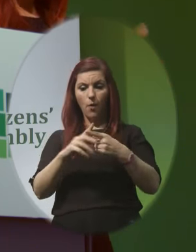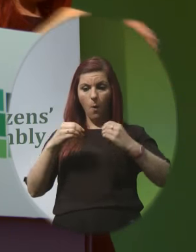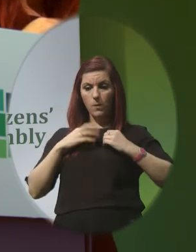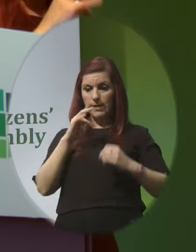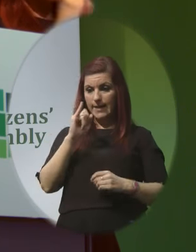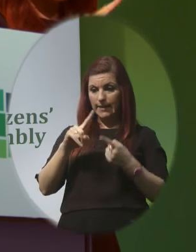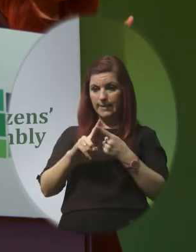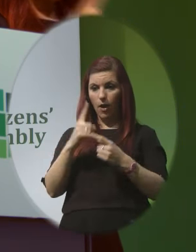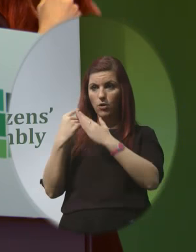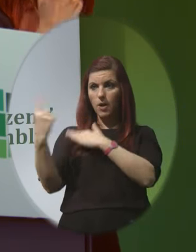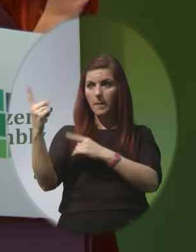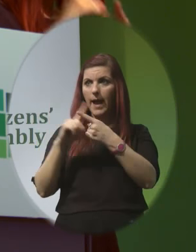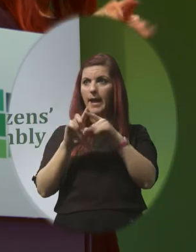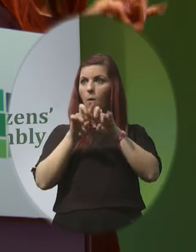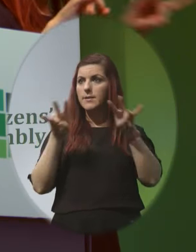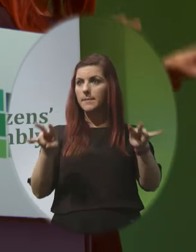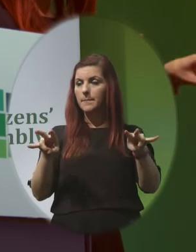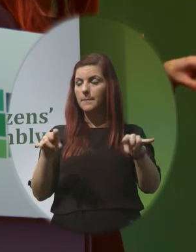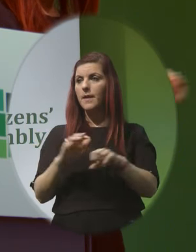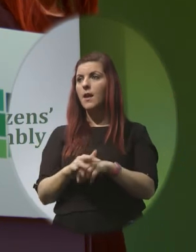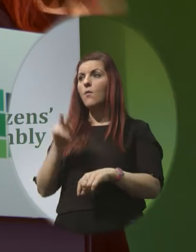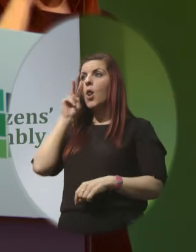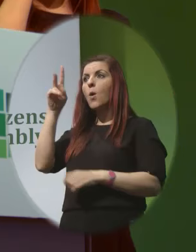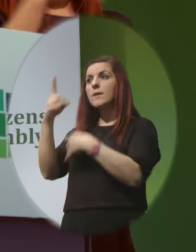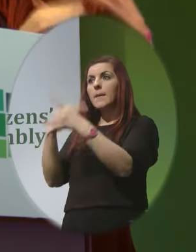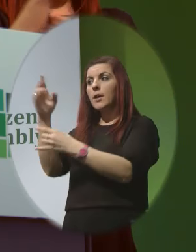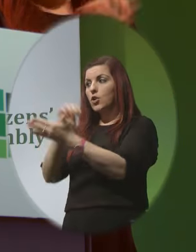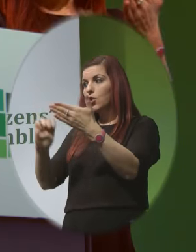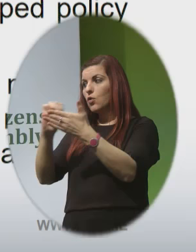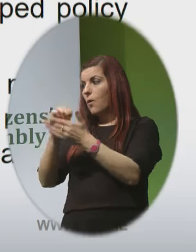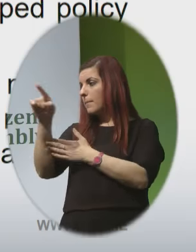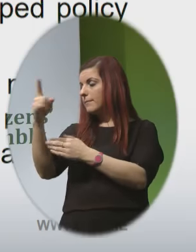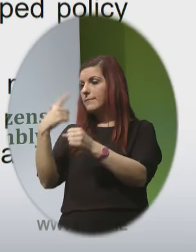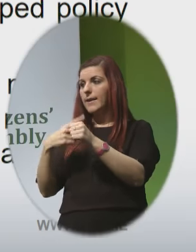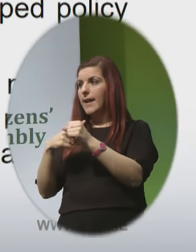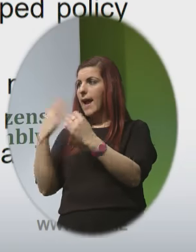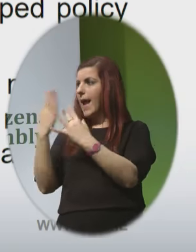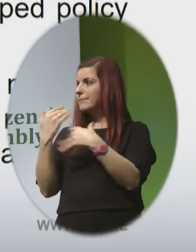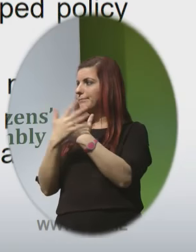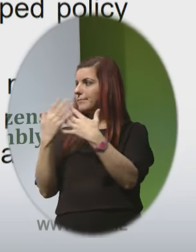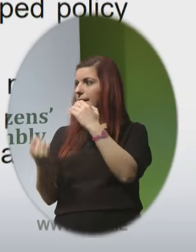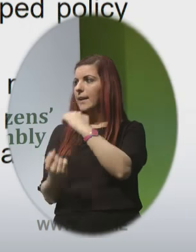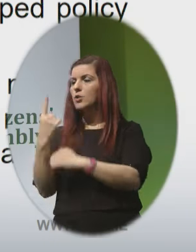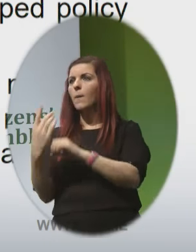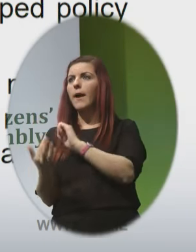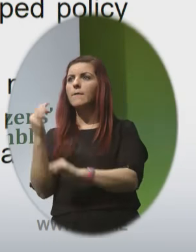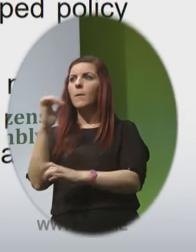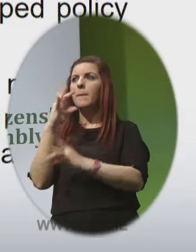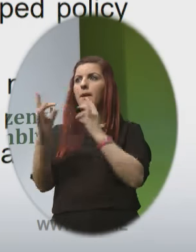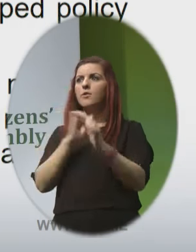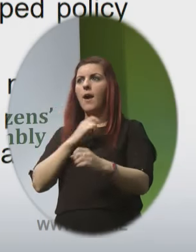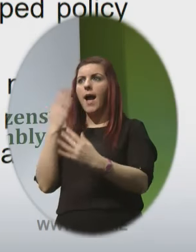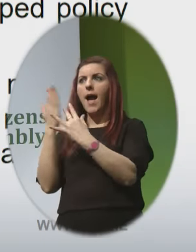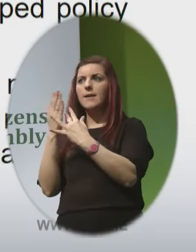equality looking to Europe access is a big issue if you ensure access